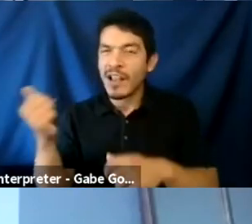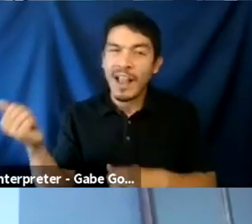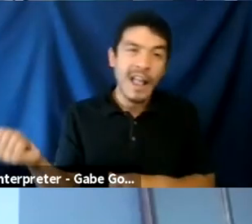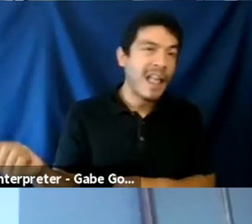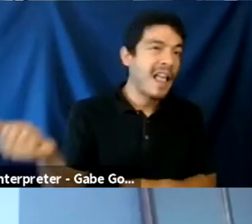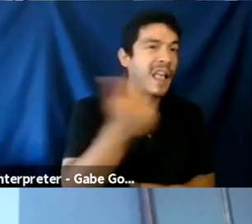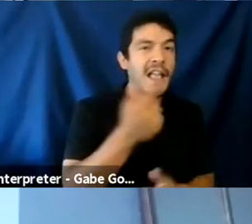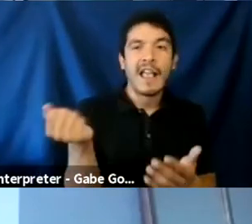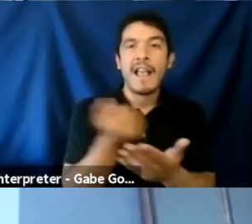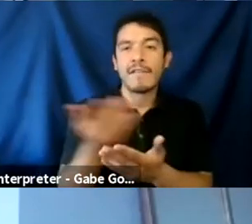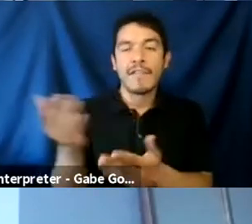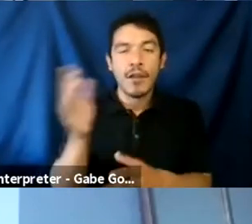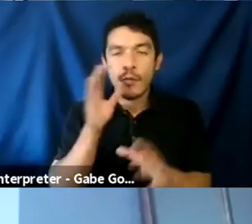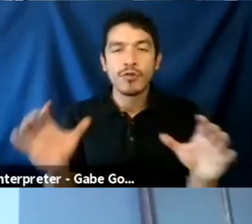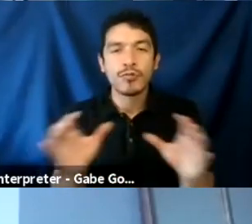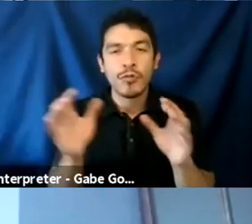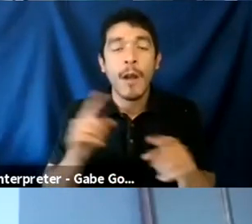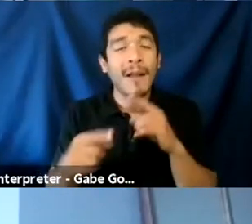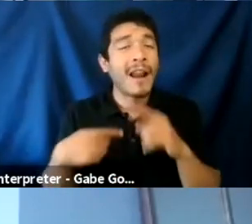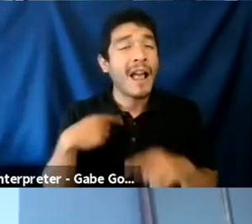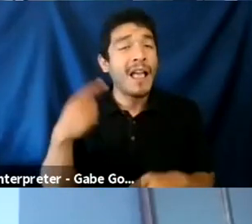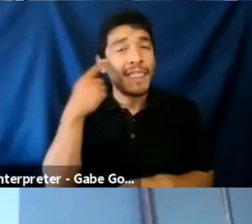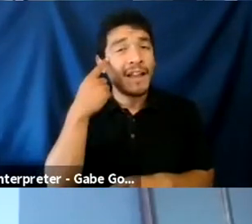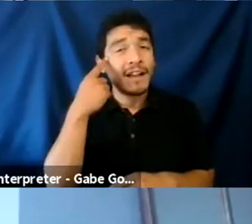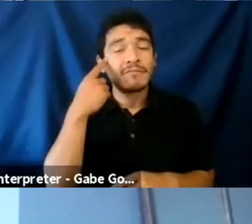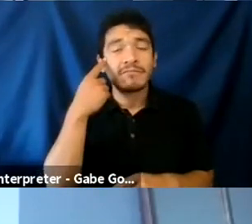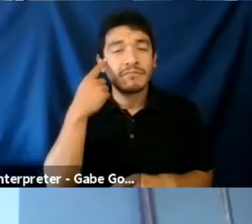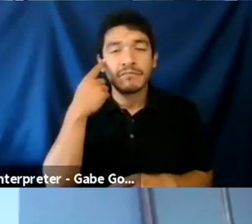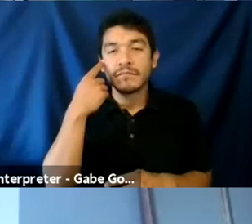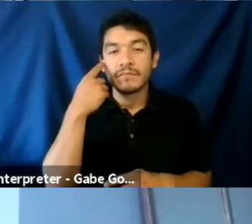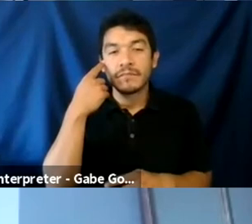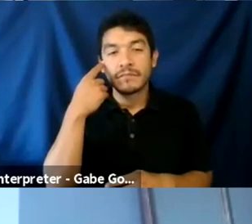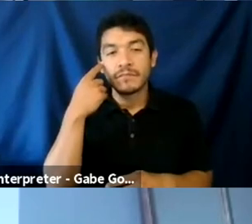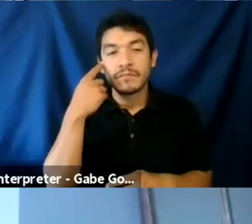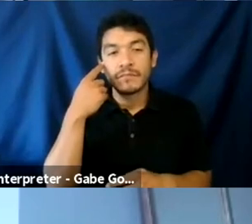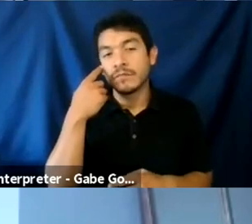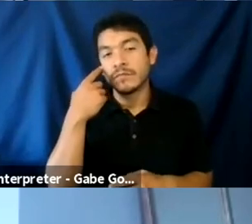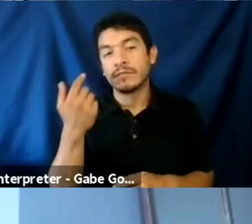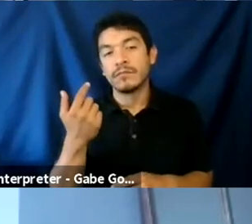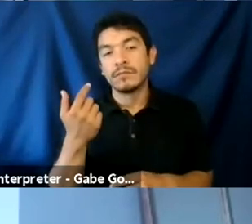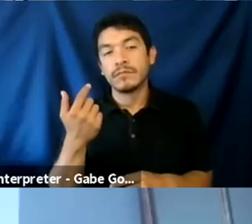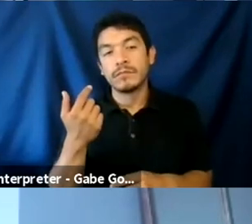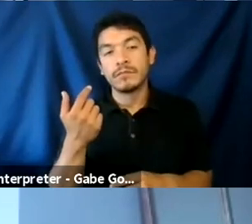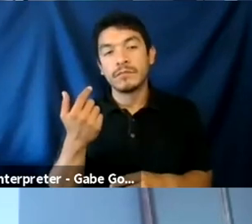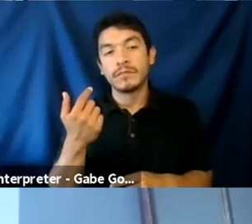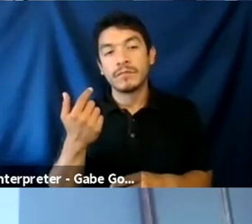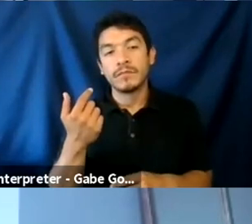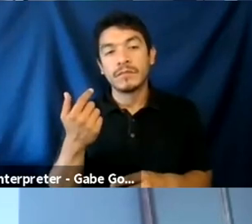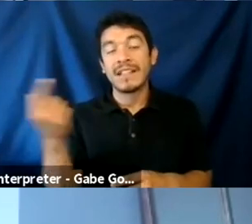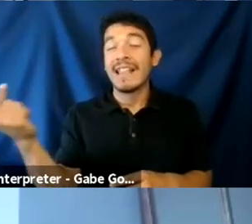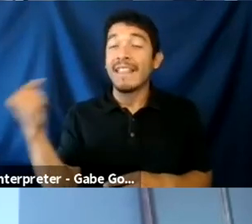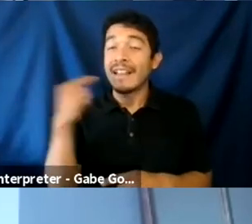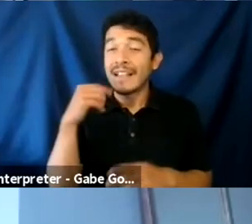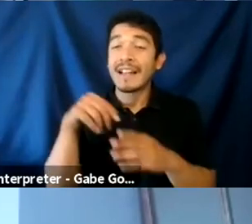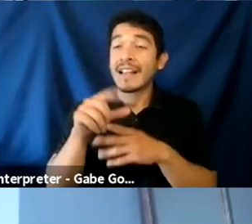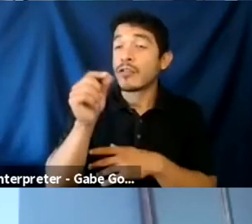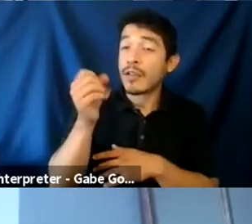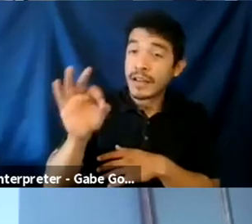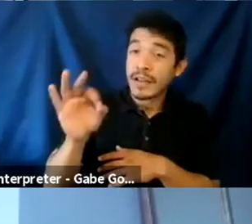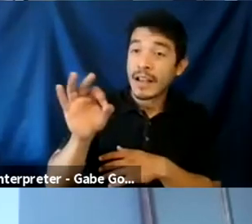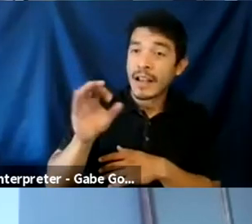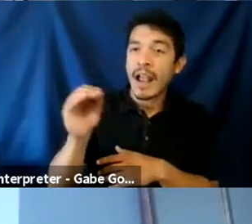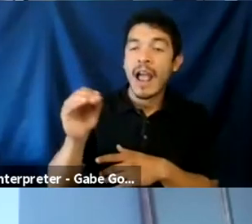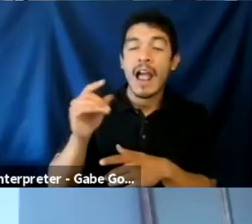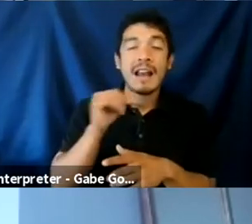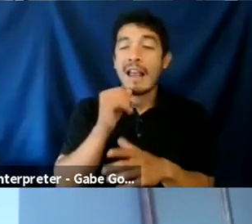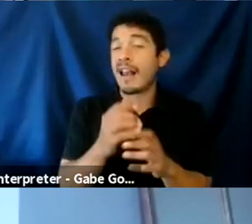whatever intervention you're going to make. But I think by and large, like, you know, Emmett said this in 2019 and not materially,